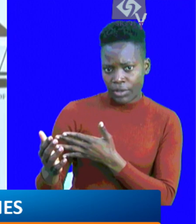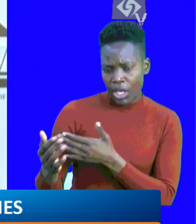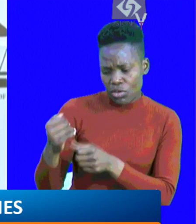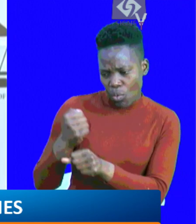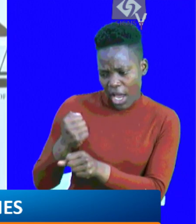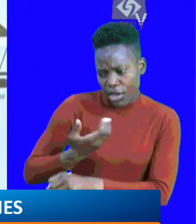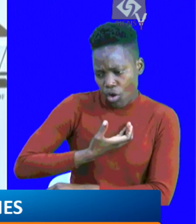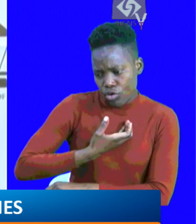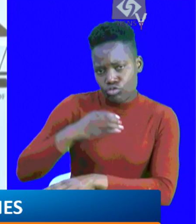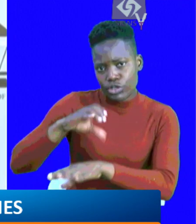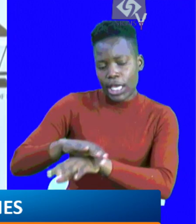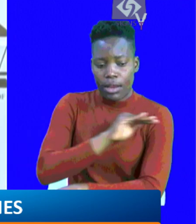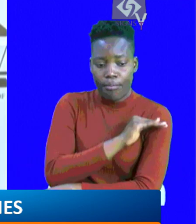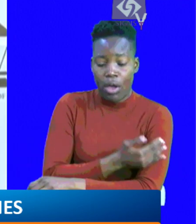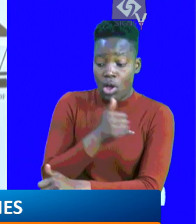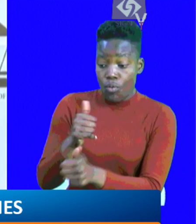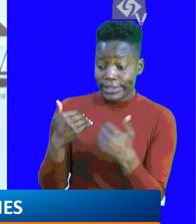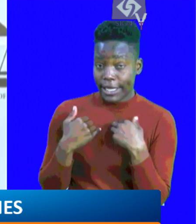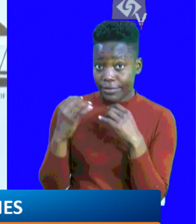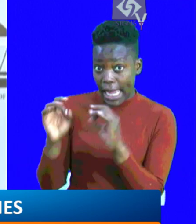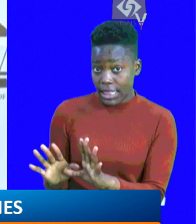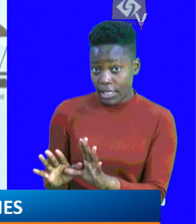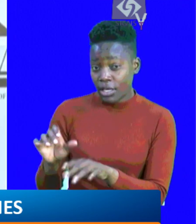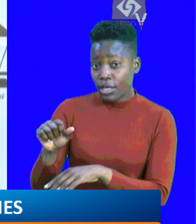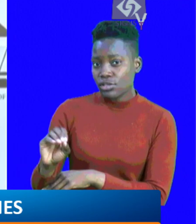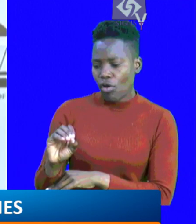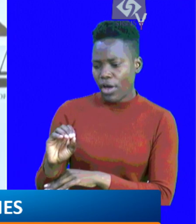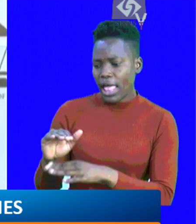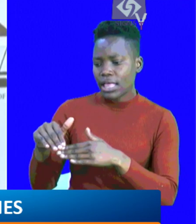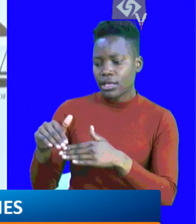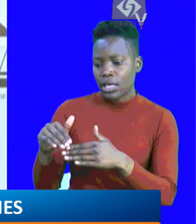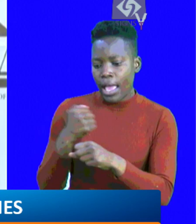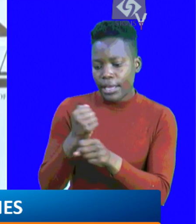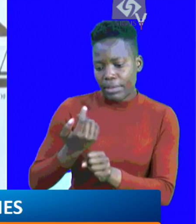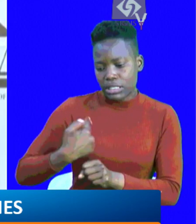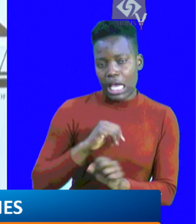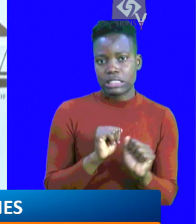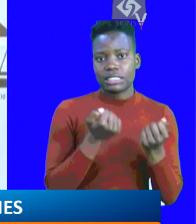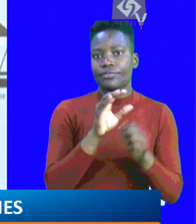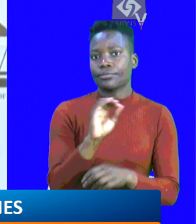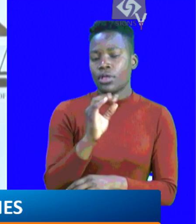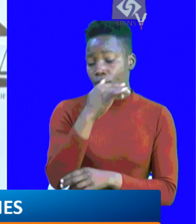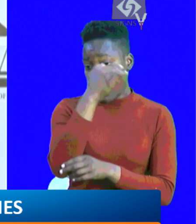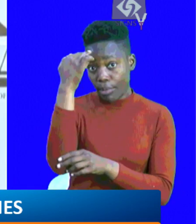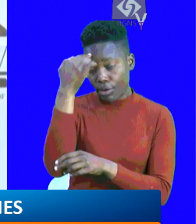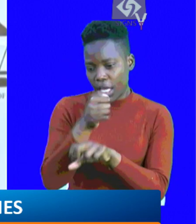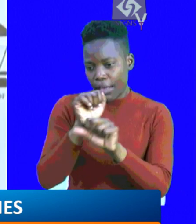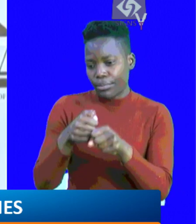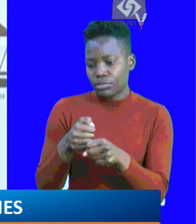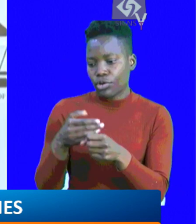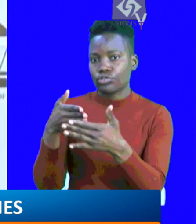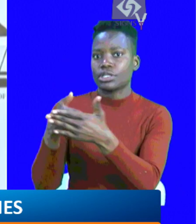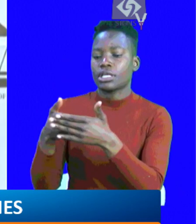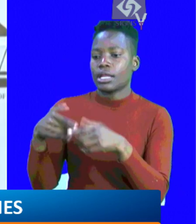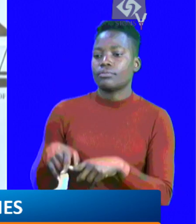IG is on a frolic of his own to assume powers that he does not have, and so therefore it renders all of us